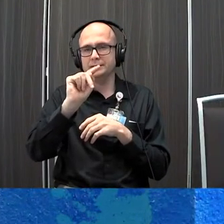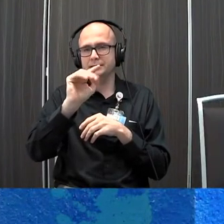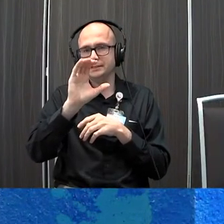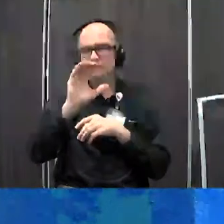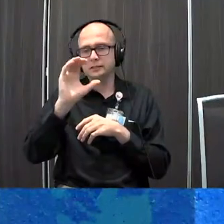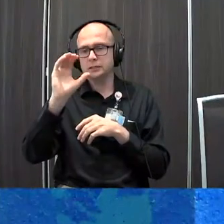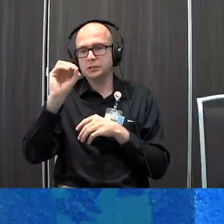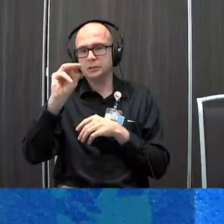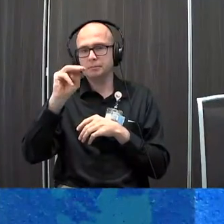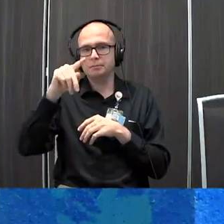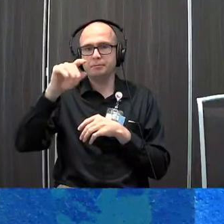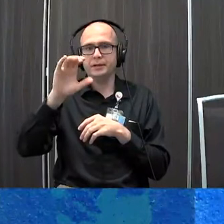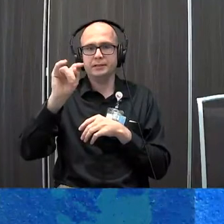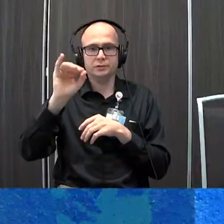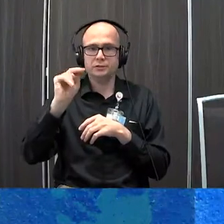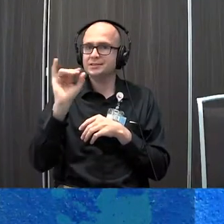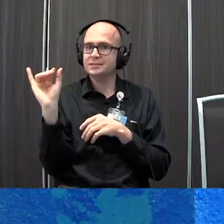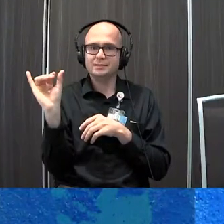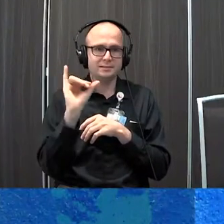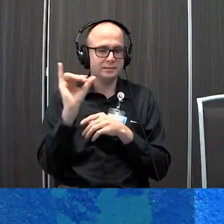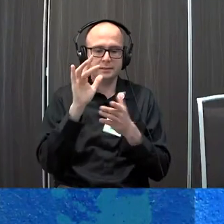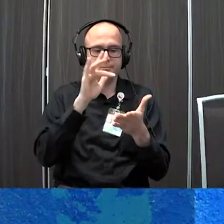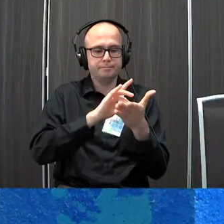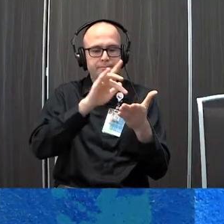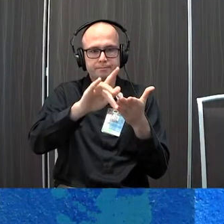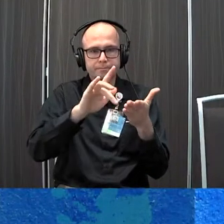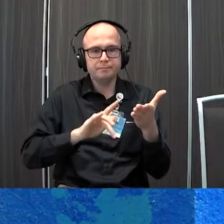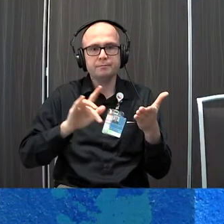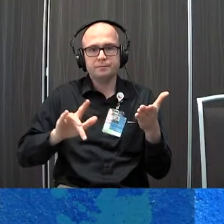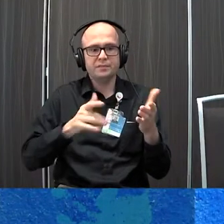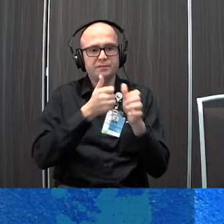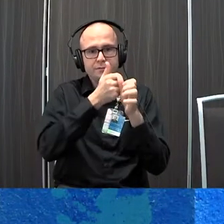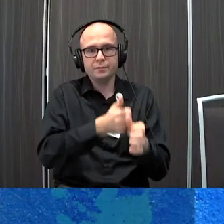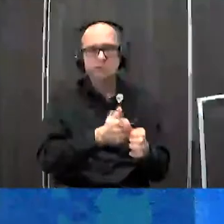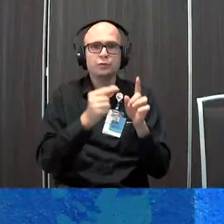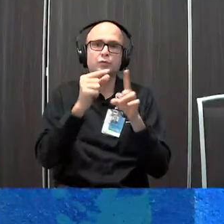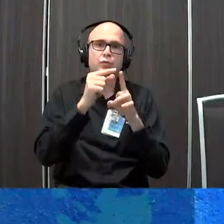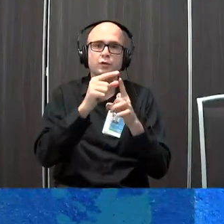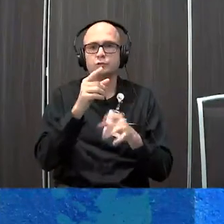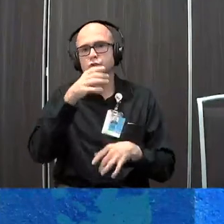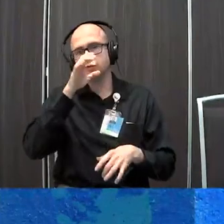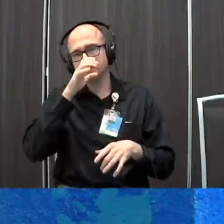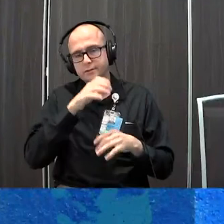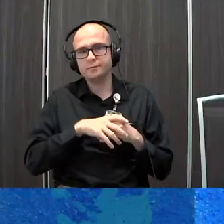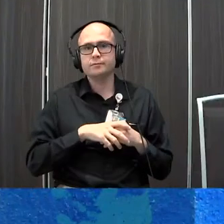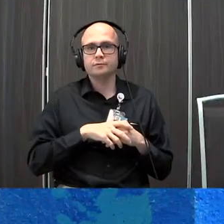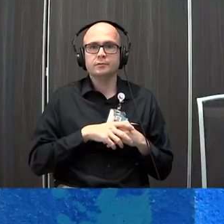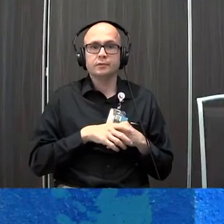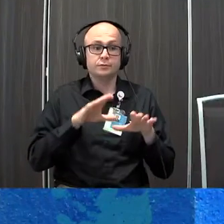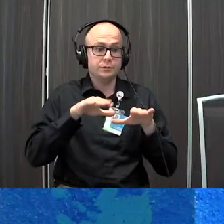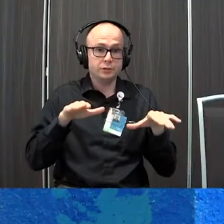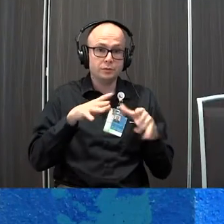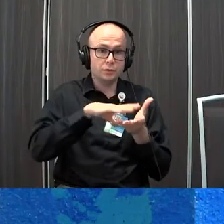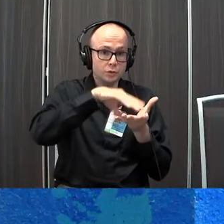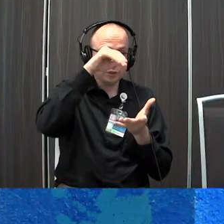same icon sequence every time to get to the word drink and so that child will